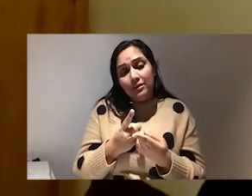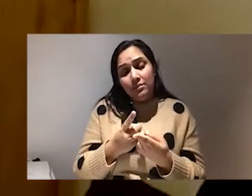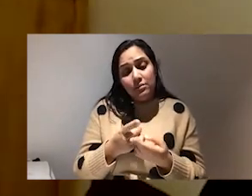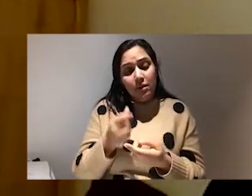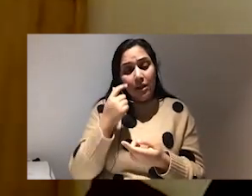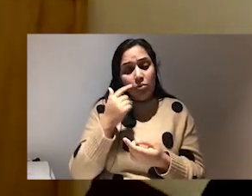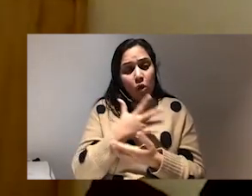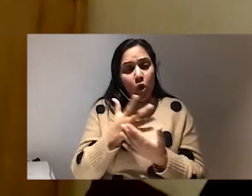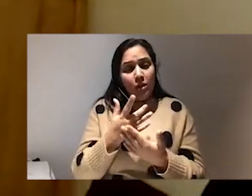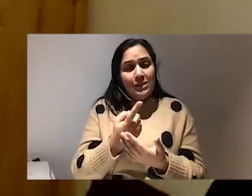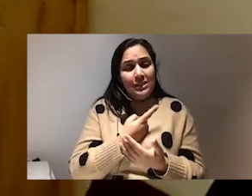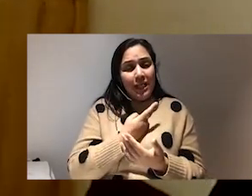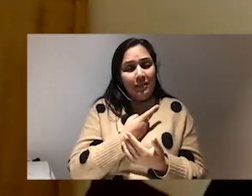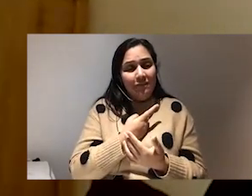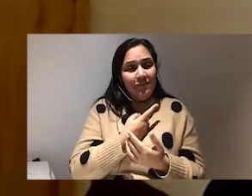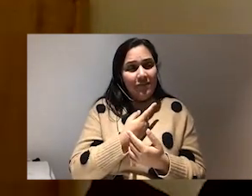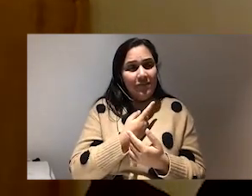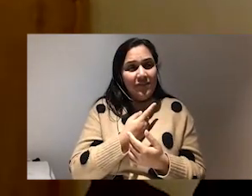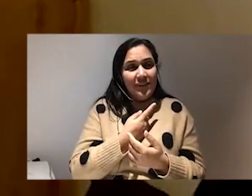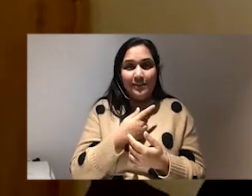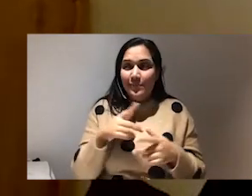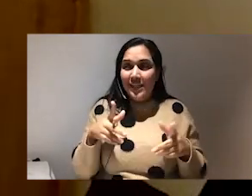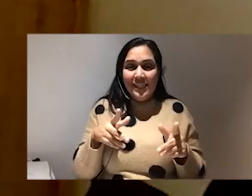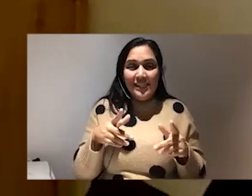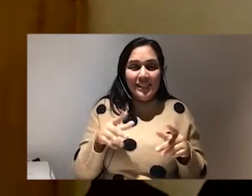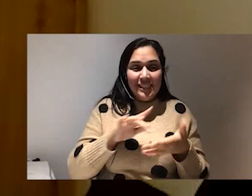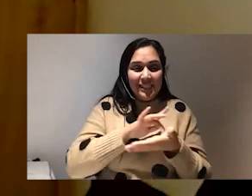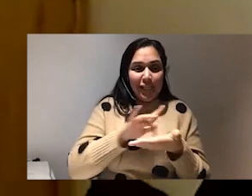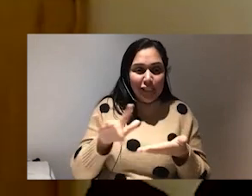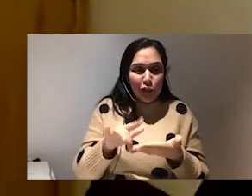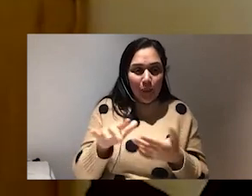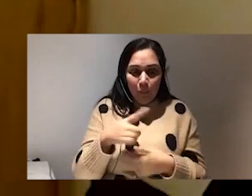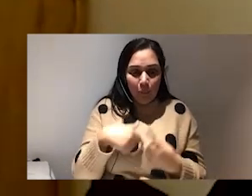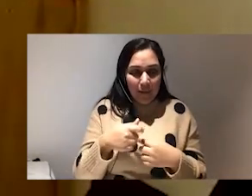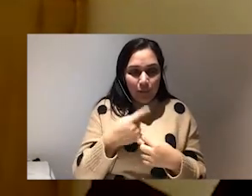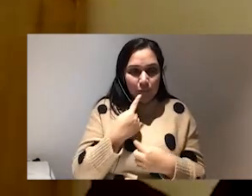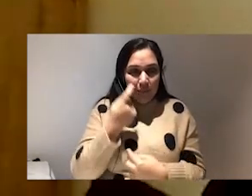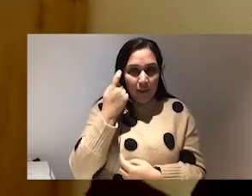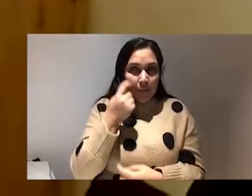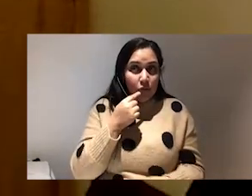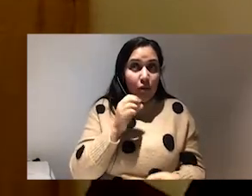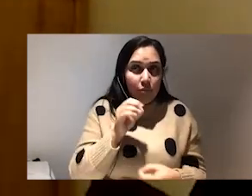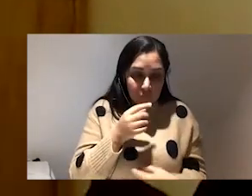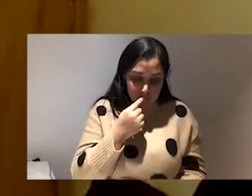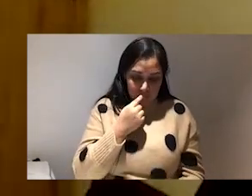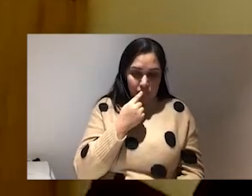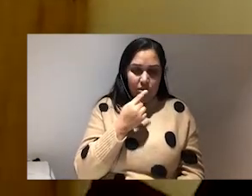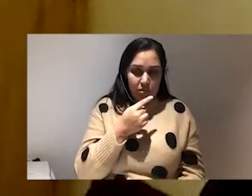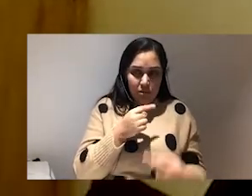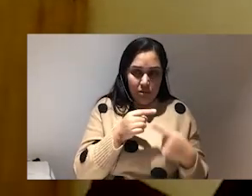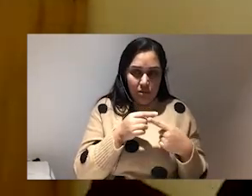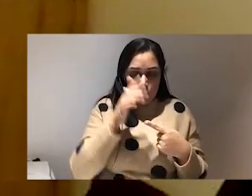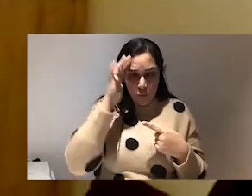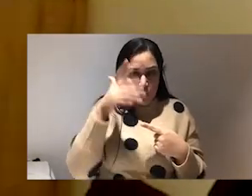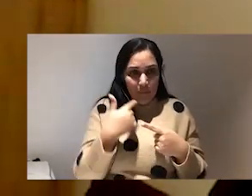something about self-centered, censorship in the book that you were talking about thinking 10 times before you post wondering whether you have any energy to deal with the trauma.